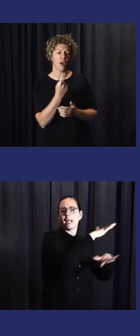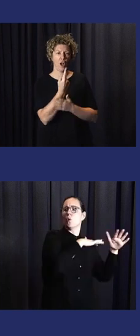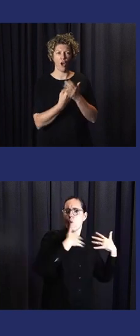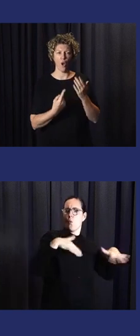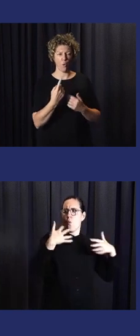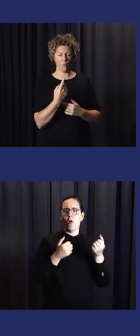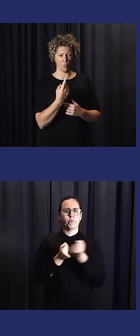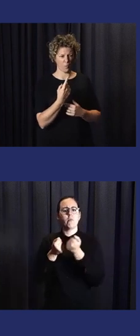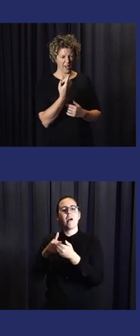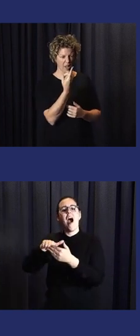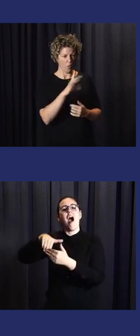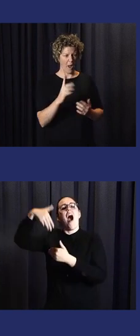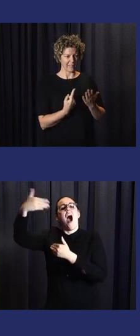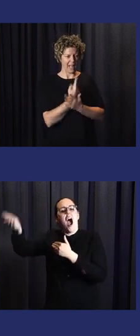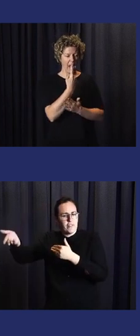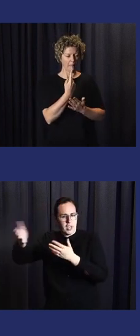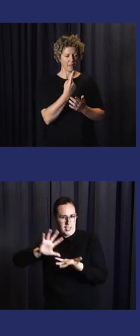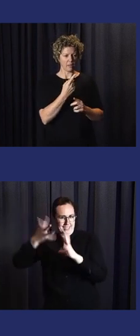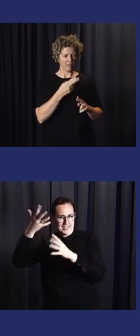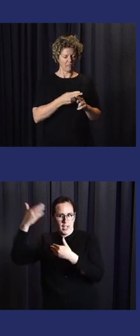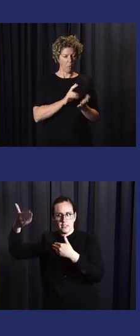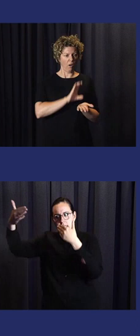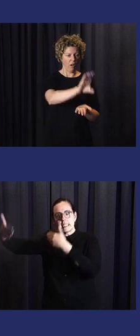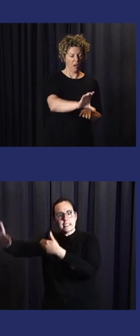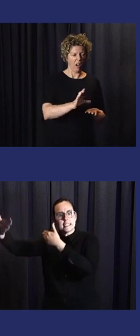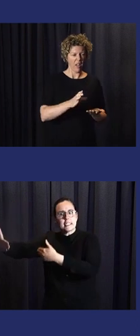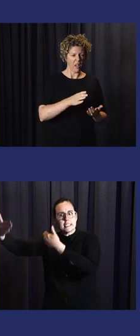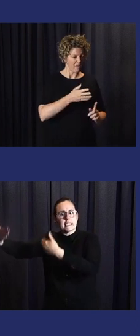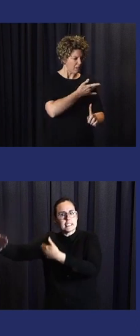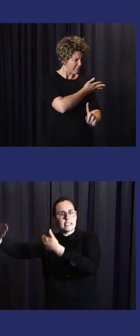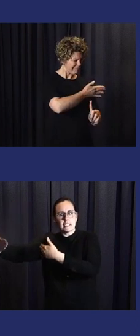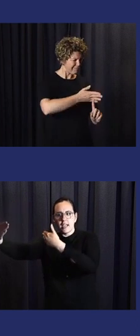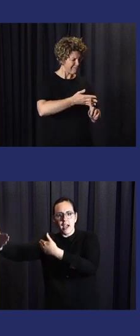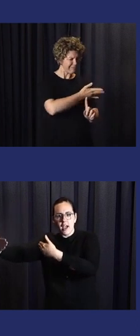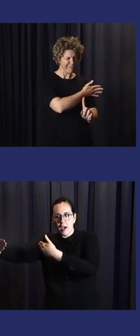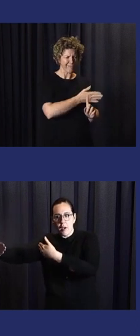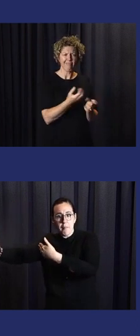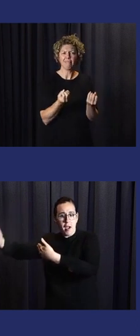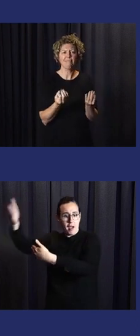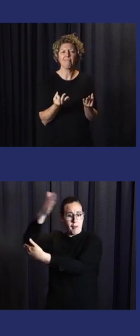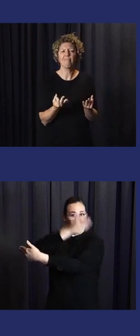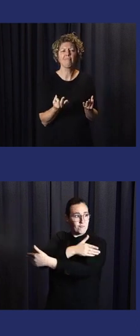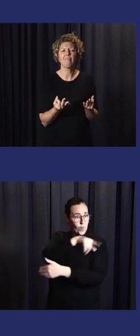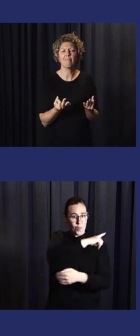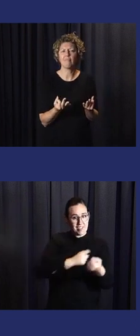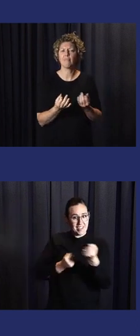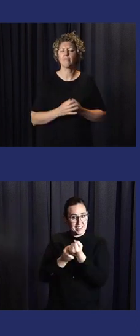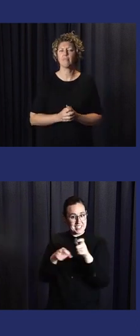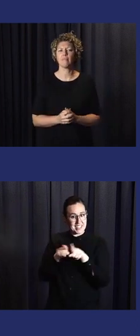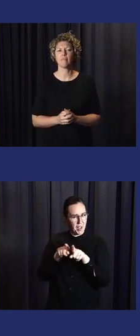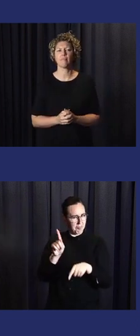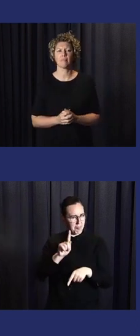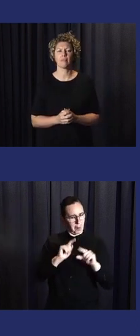match the private sector. We provide the support in advance in order to prepare for the early action.